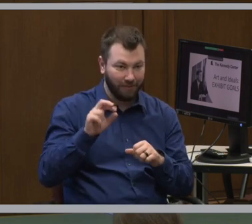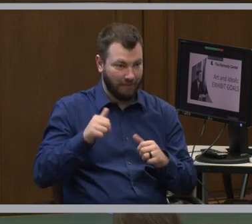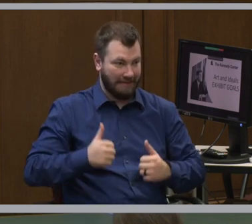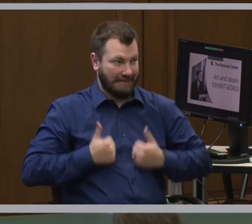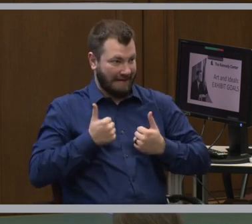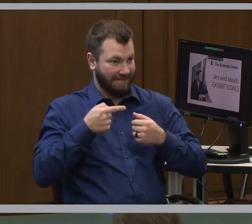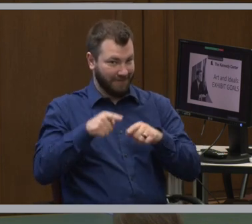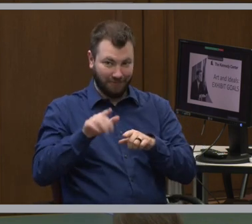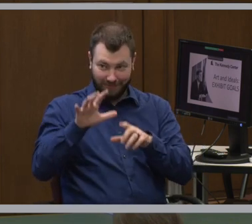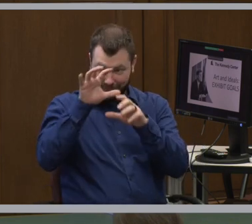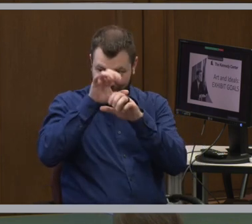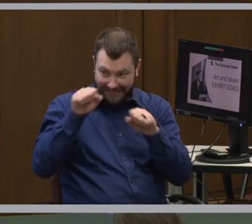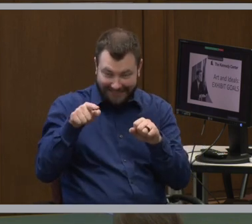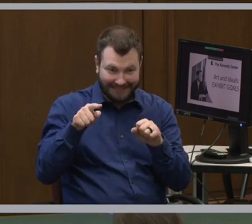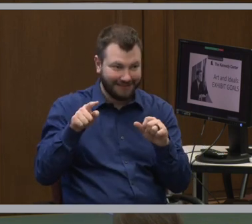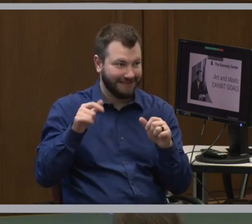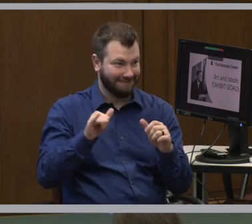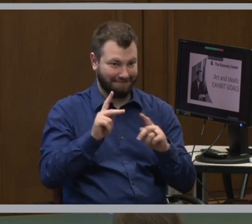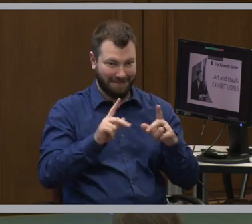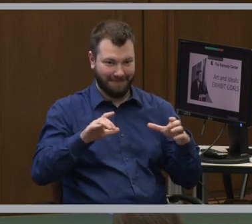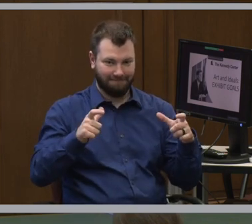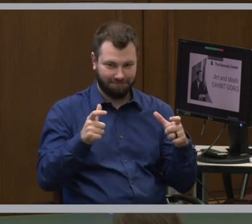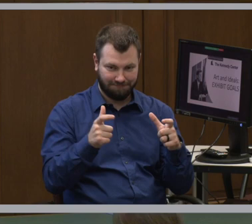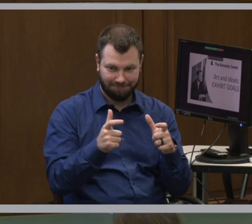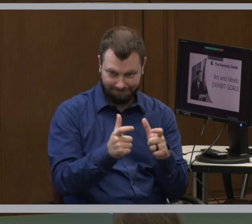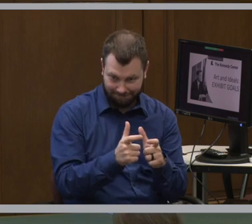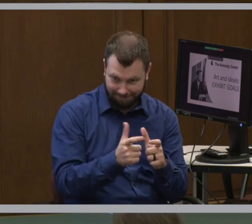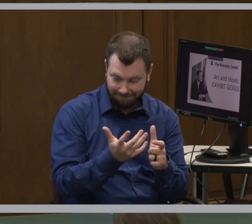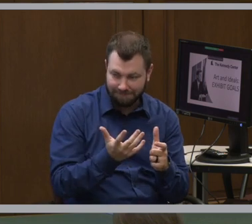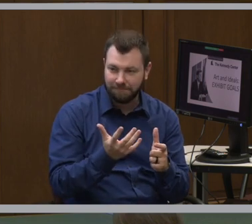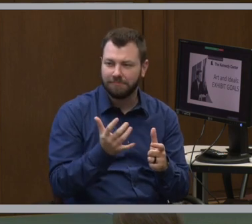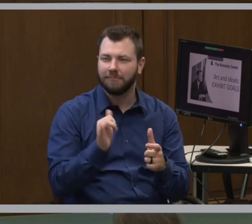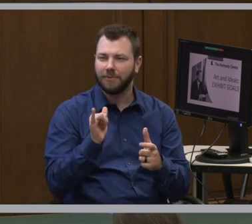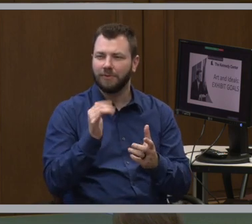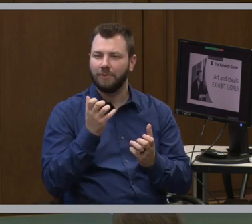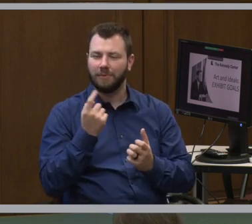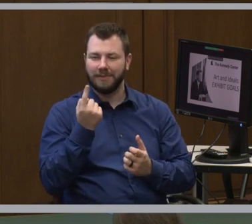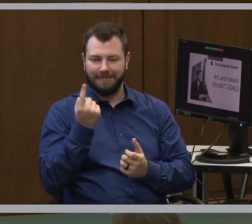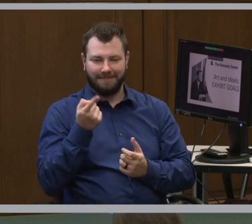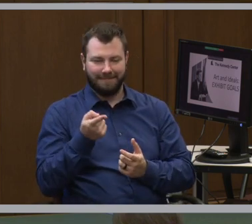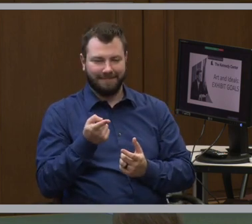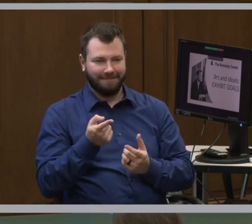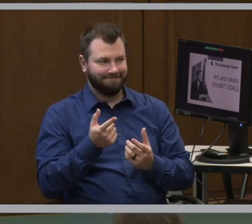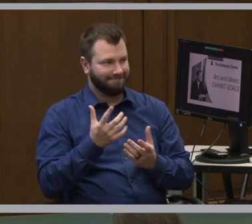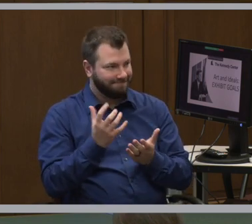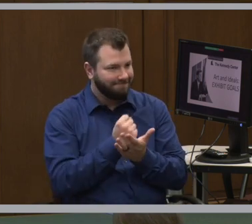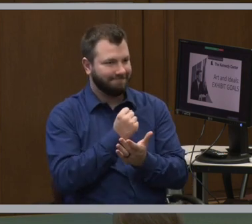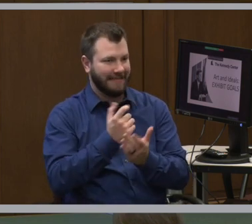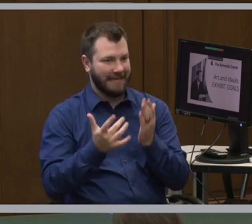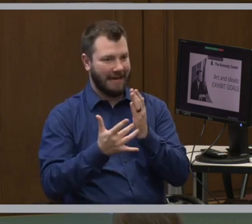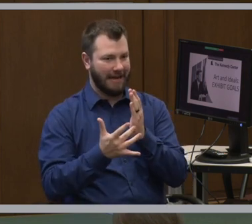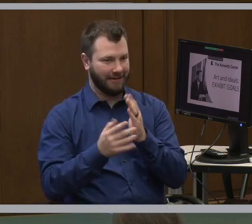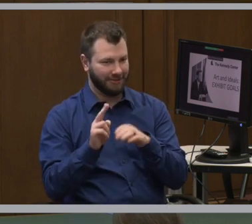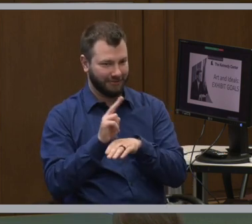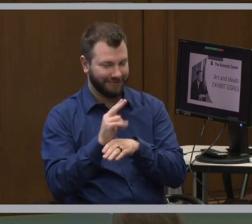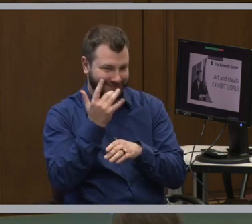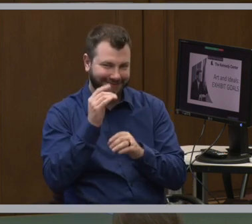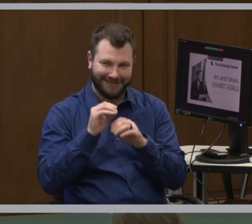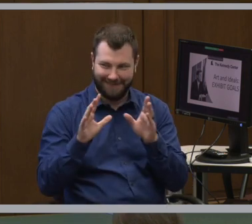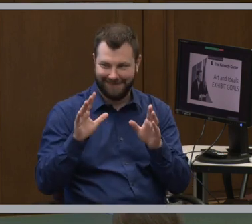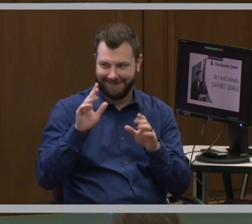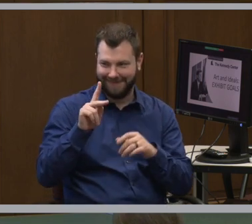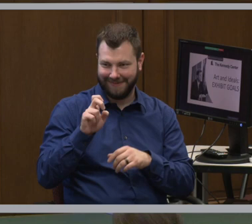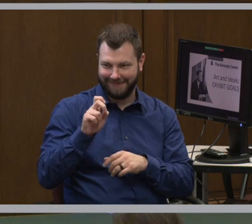during his presidency. And we also wanted something that made good use of technology, since obviously President Kennedy